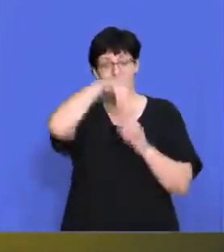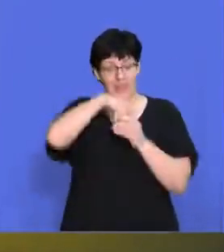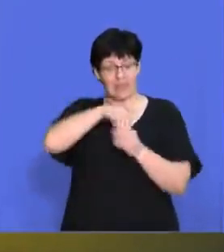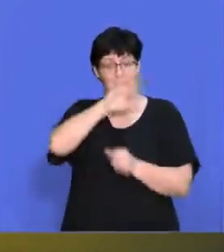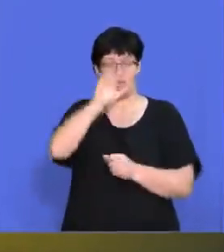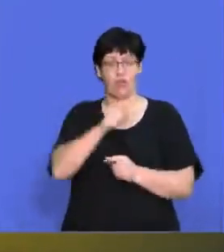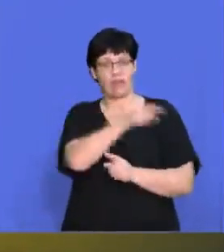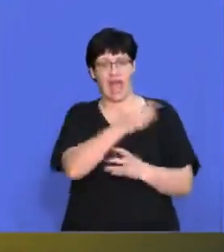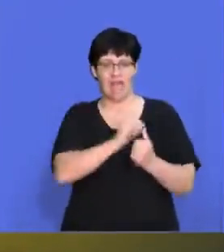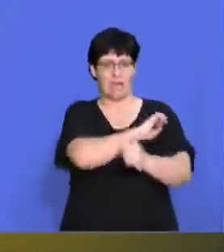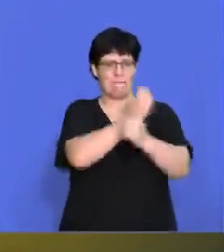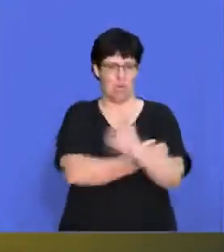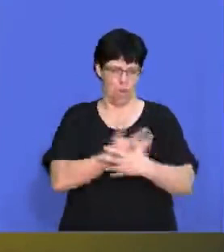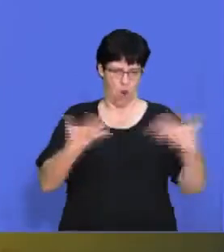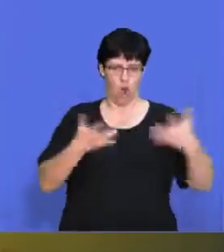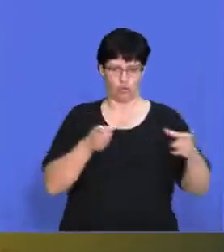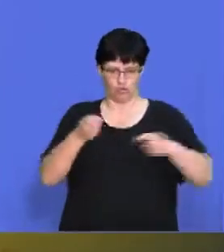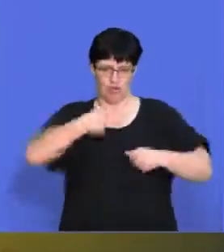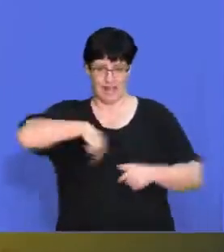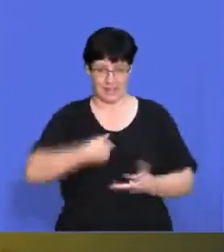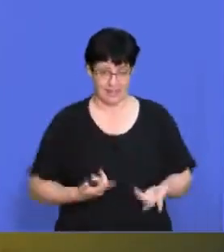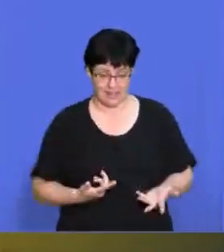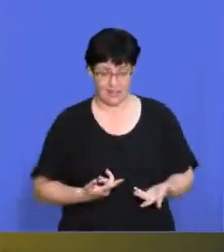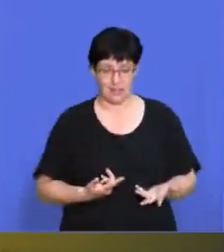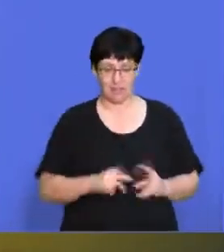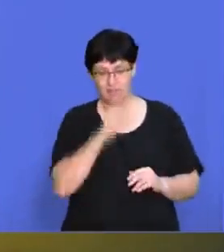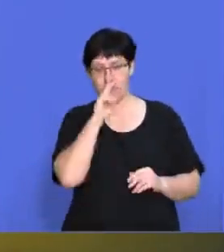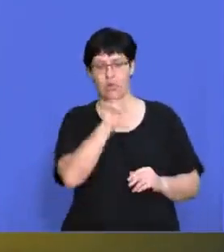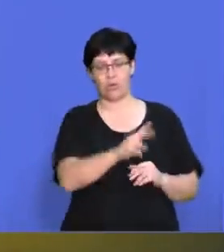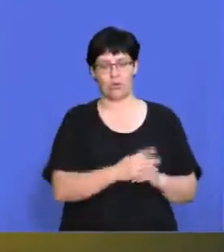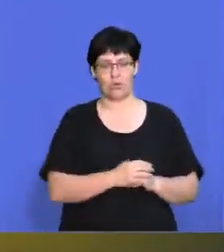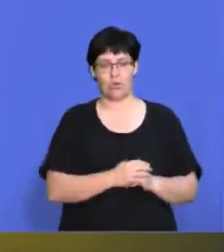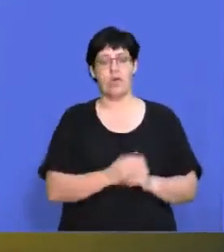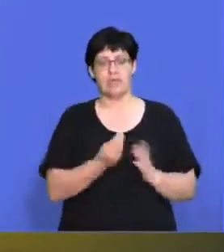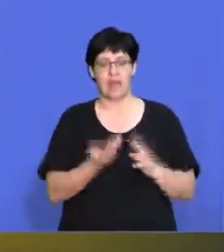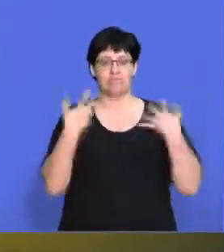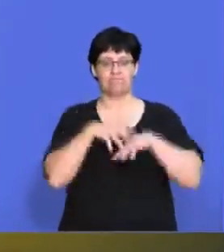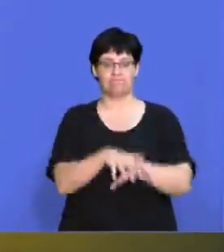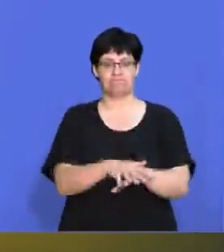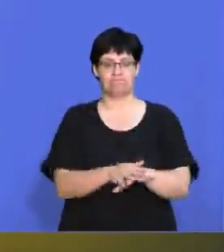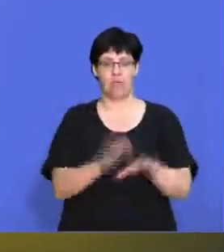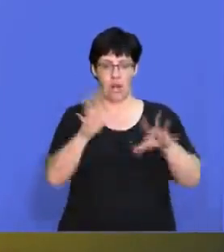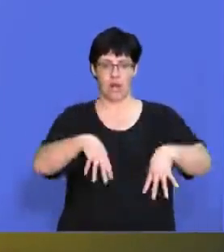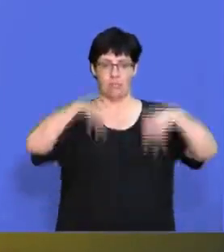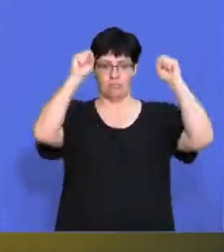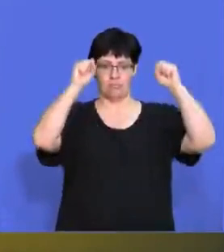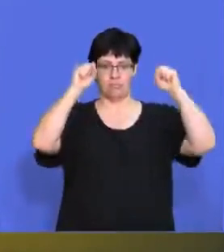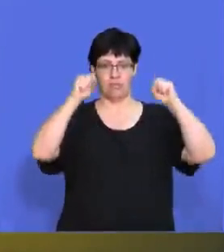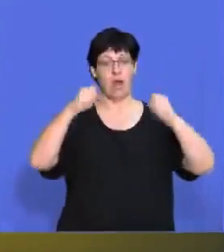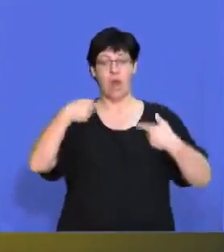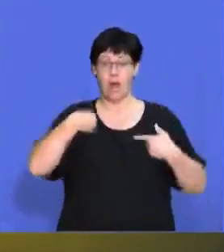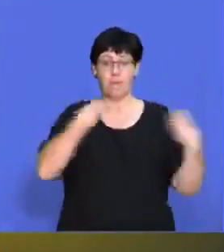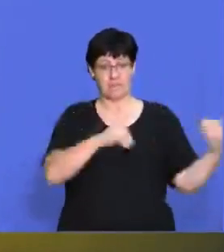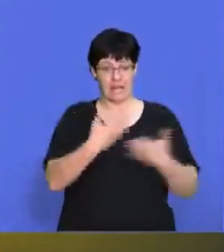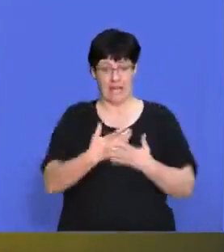power over us. If you look at when they implement load shedding, there's nothing businesses can do. They